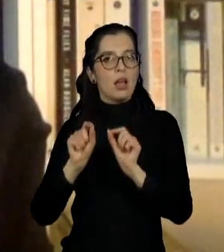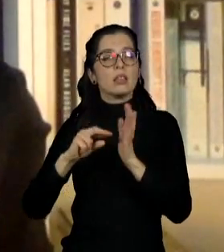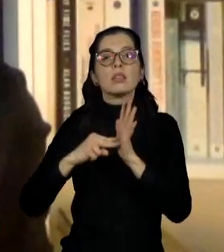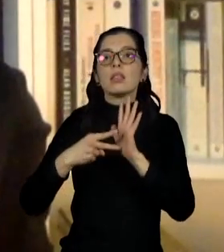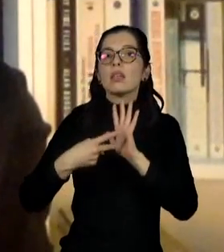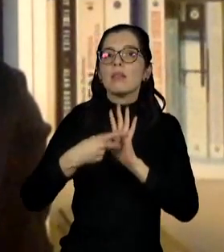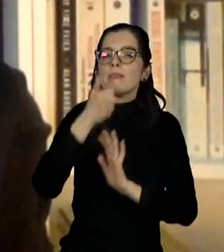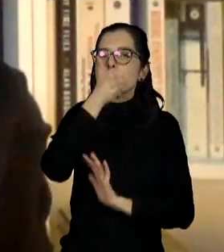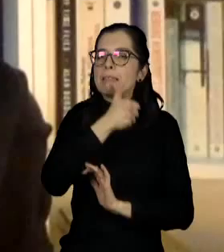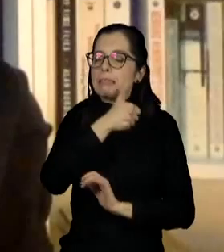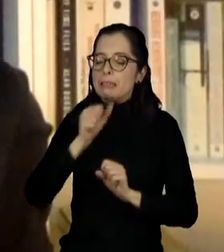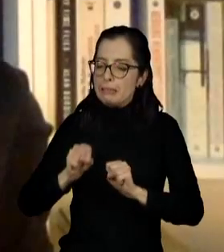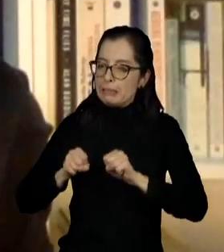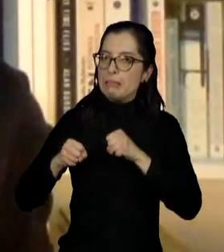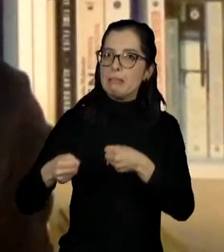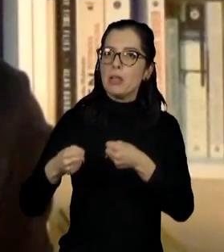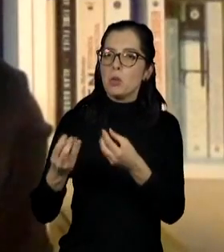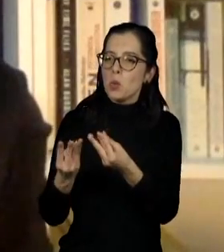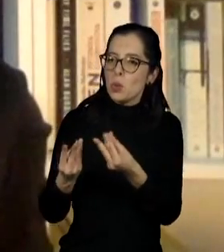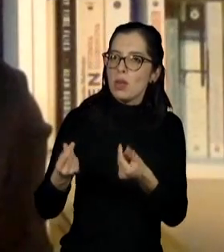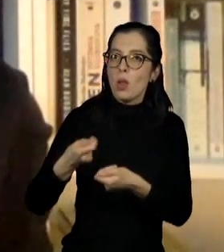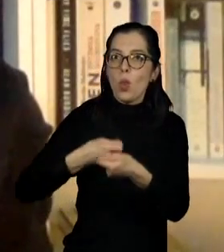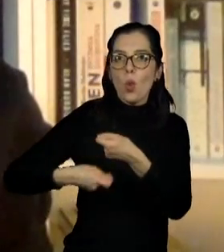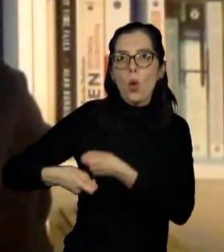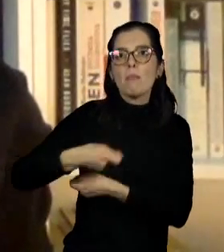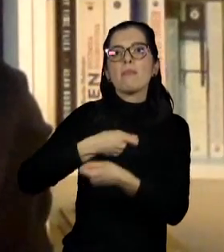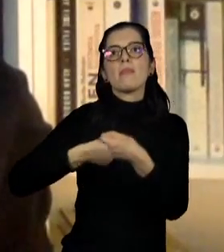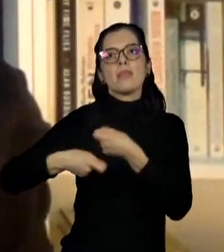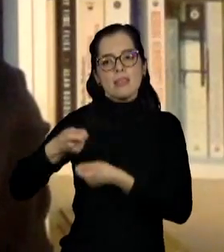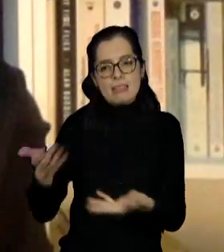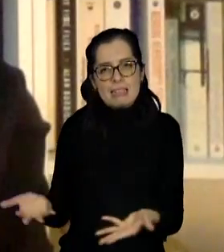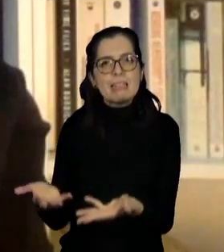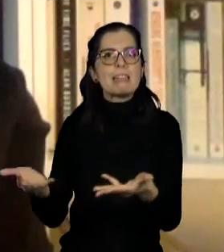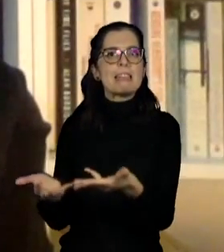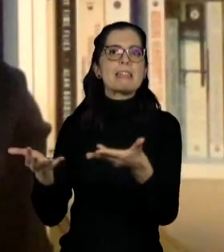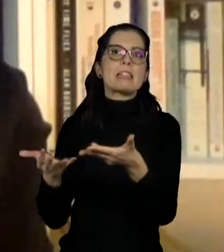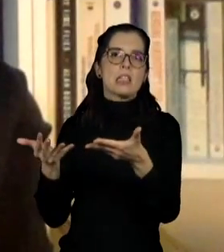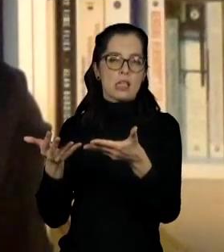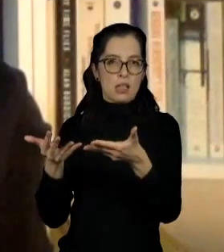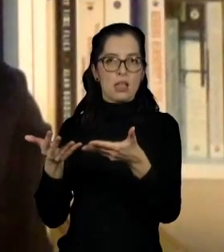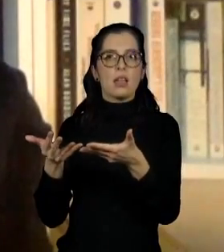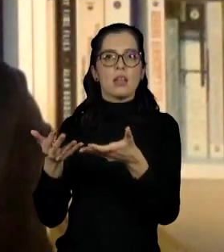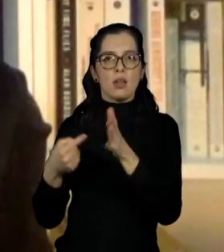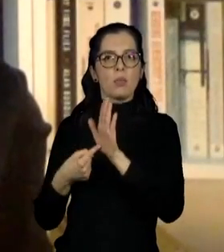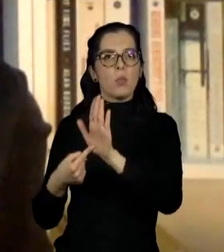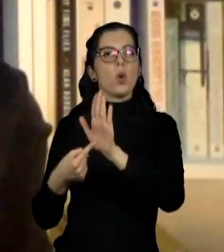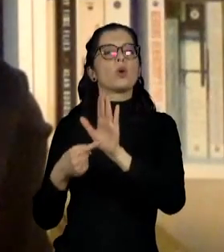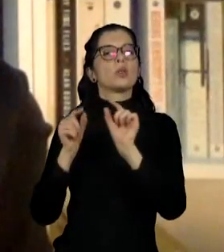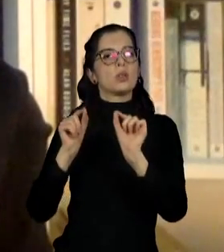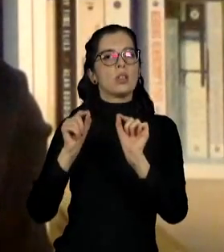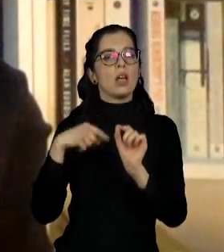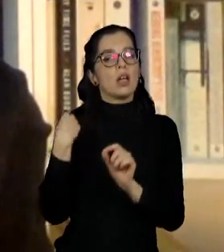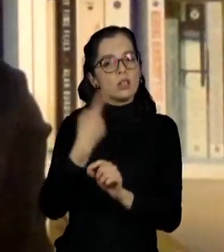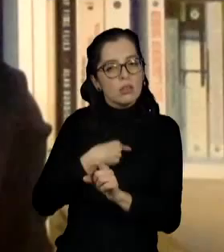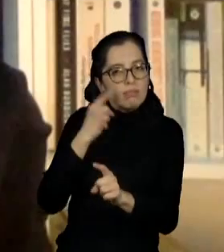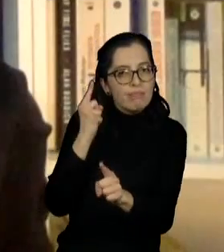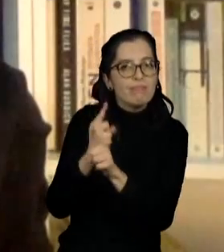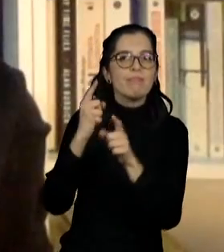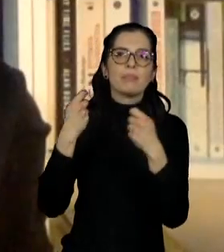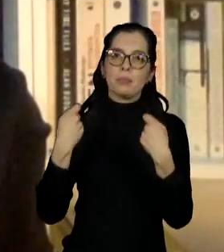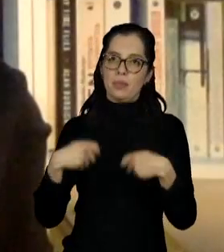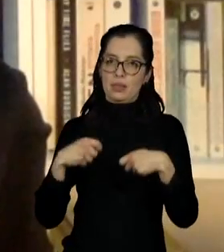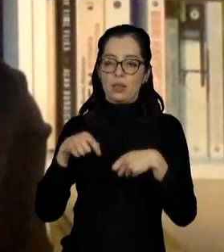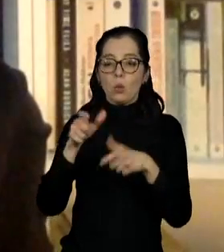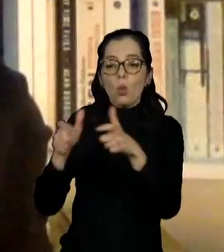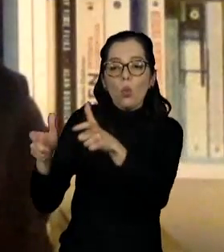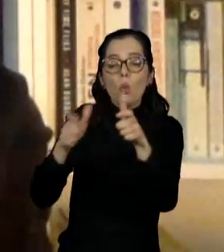sacrificing some of the efficiency and leanness with which these businesses are run. So we have to identify the ones that are